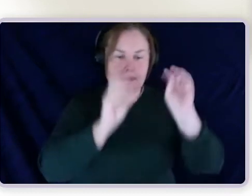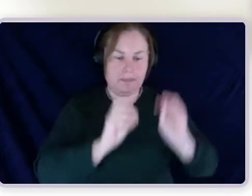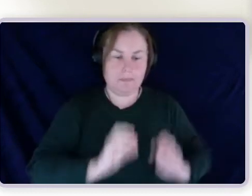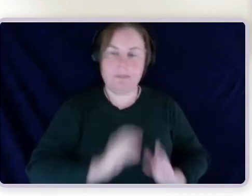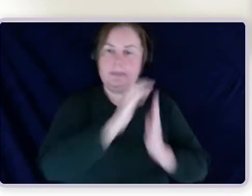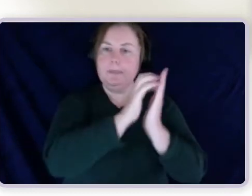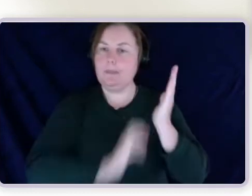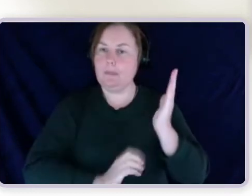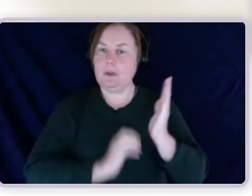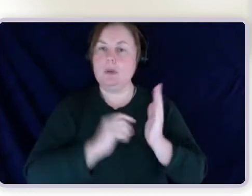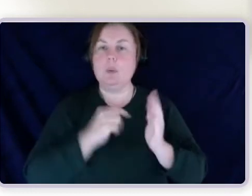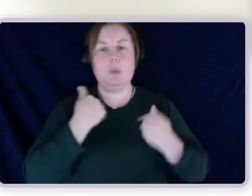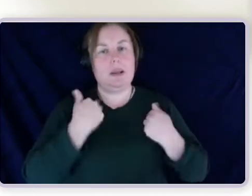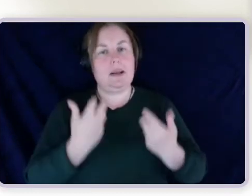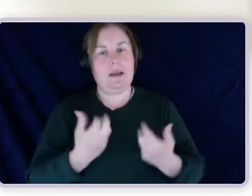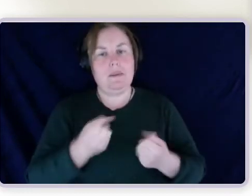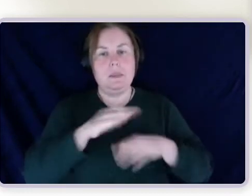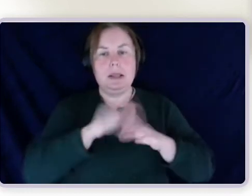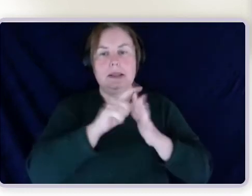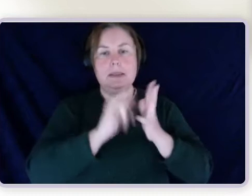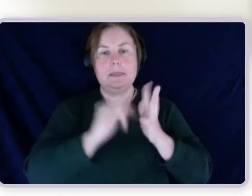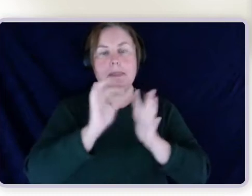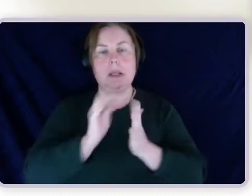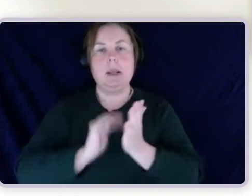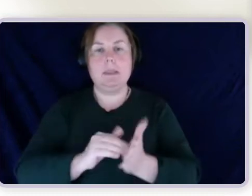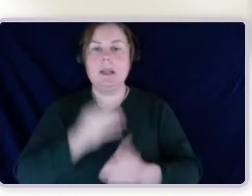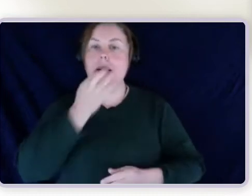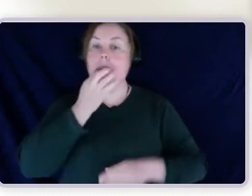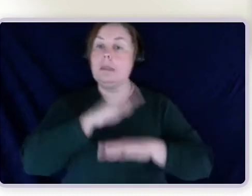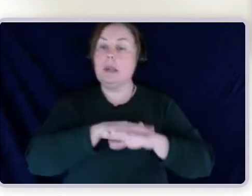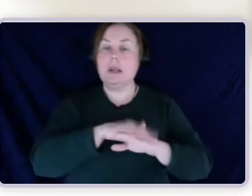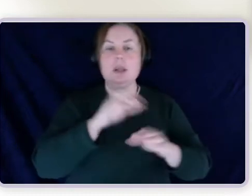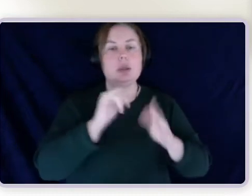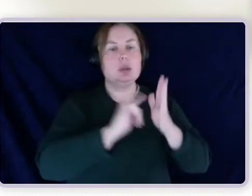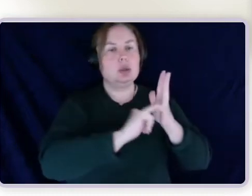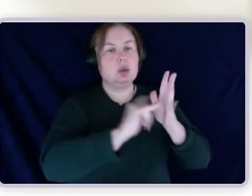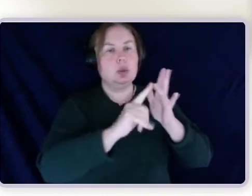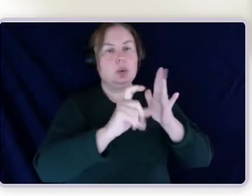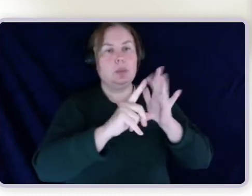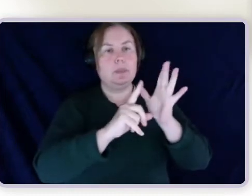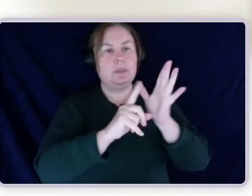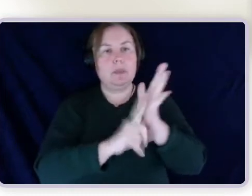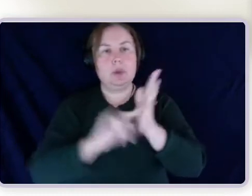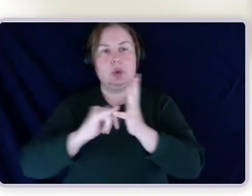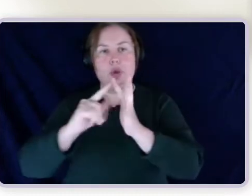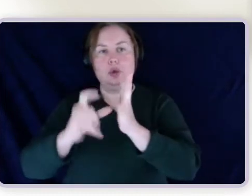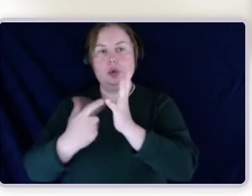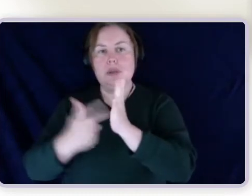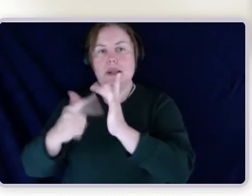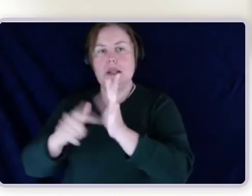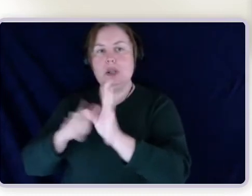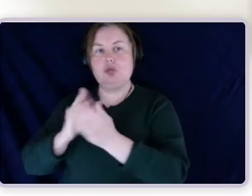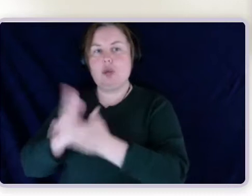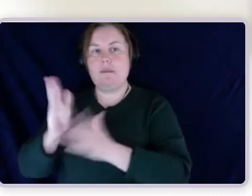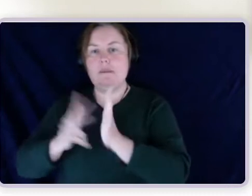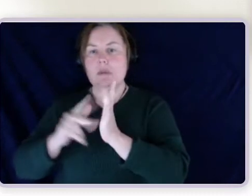Just briefly, a little bit about Social Security Rights Victoria. We are an independent statewide community legal centre. We